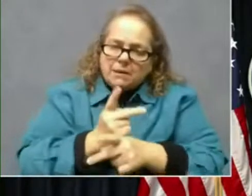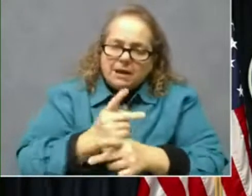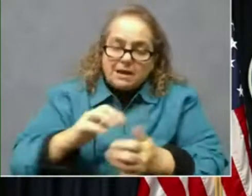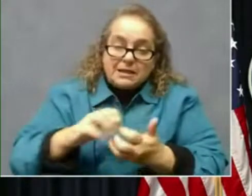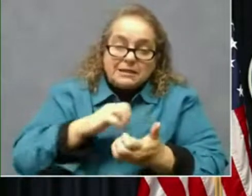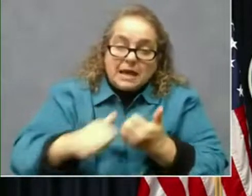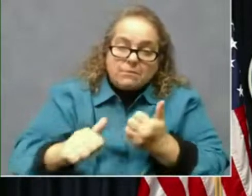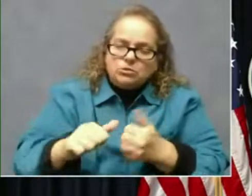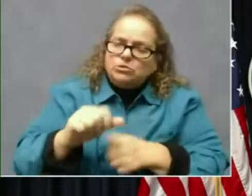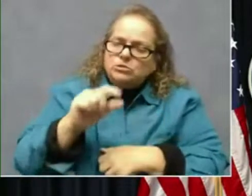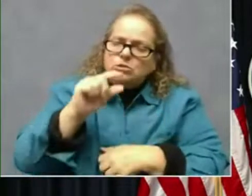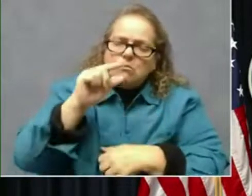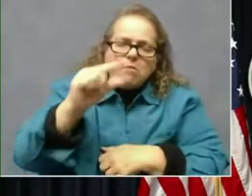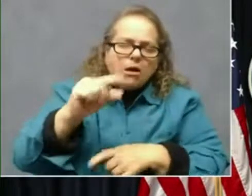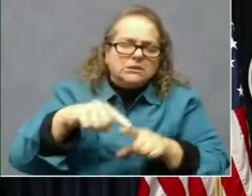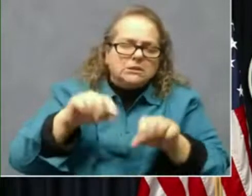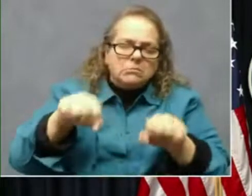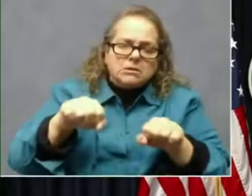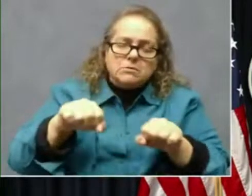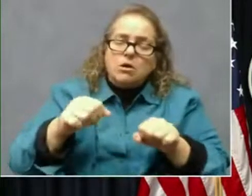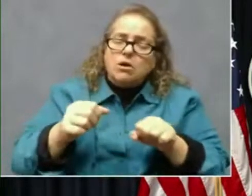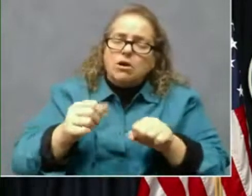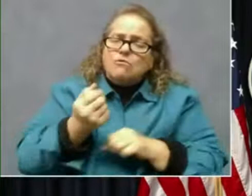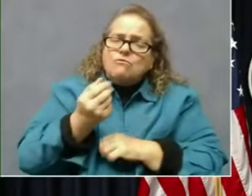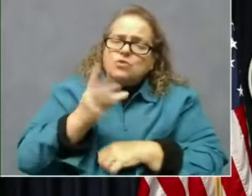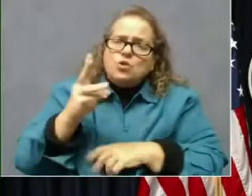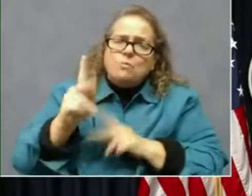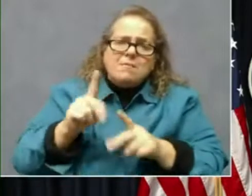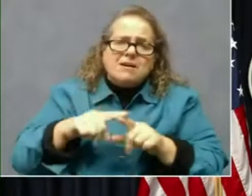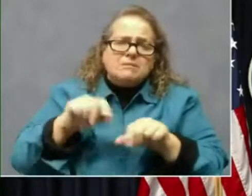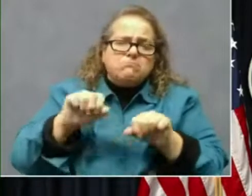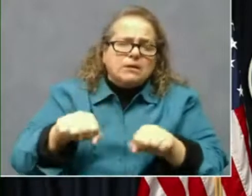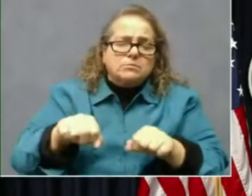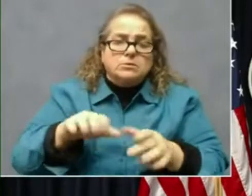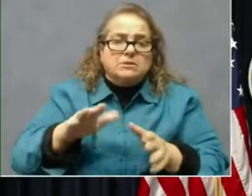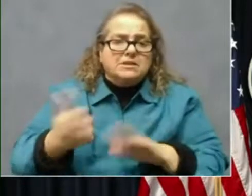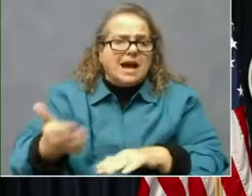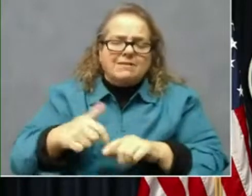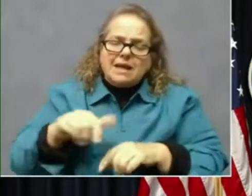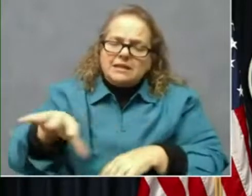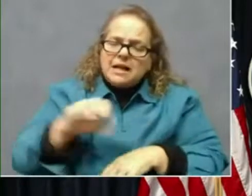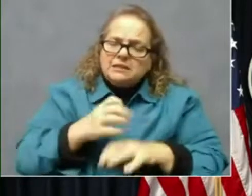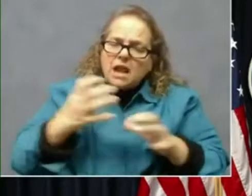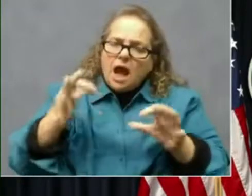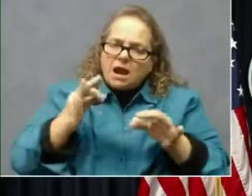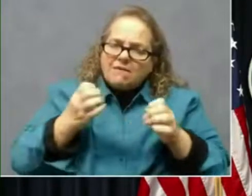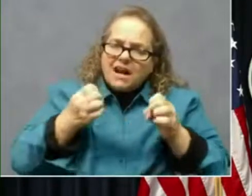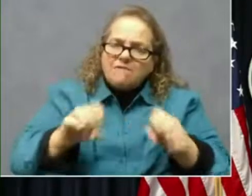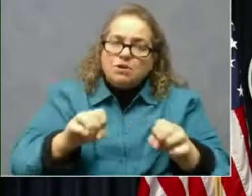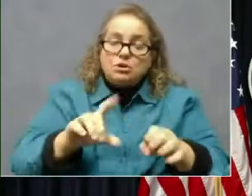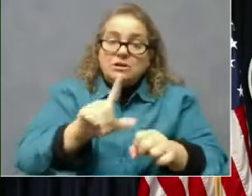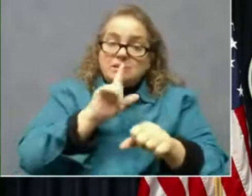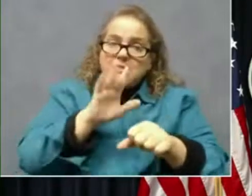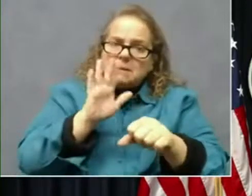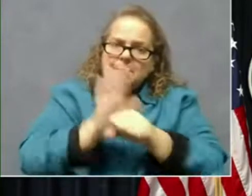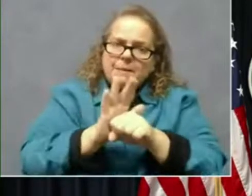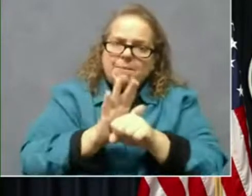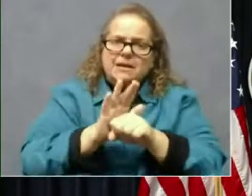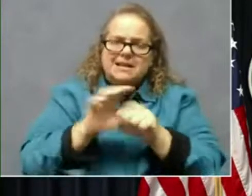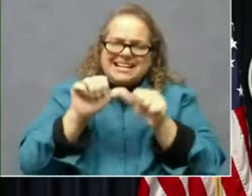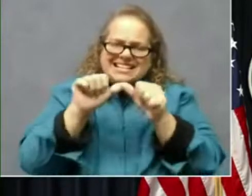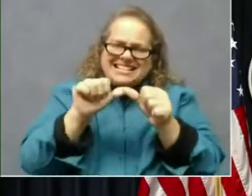that we lose as few people as possible. That takes effort. It takes commitment and that takes continued resiliency.